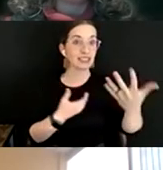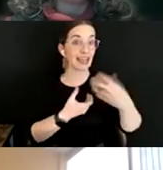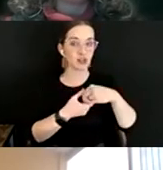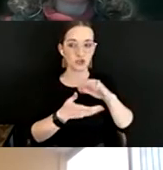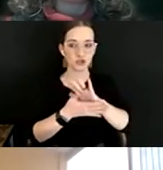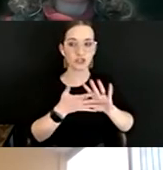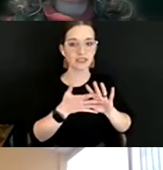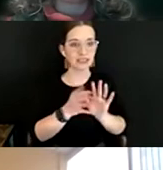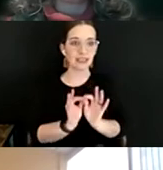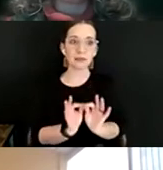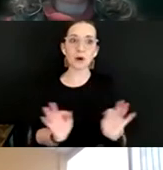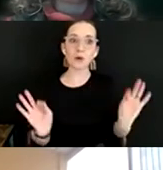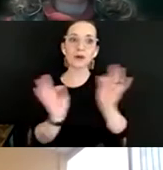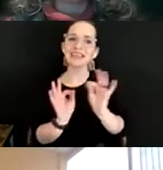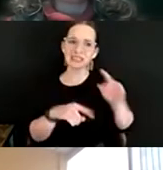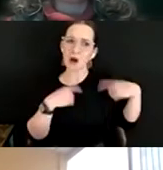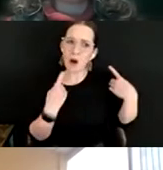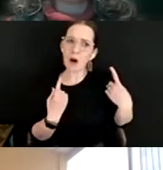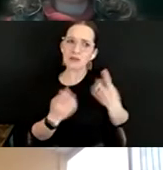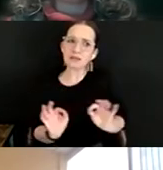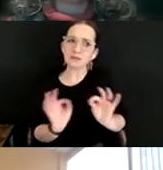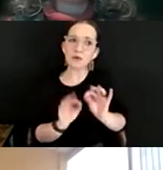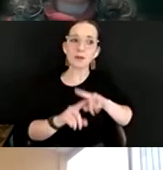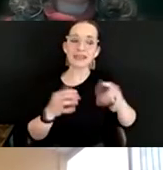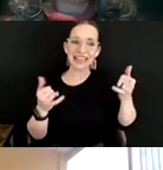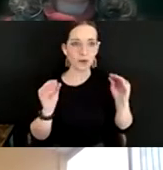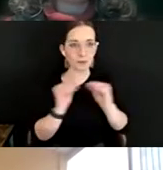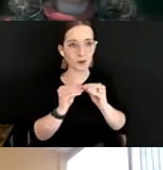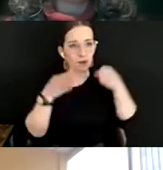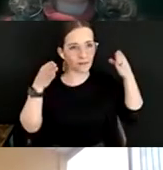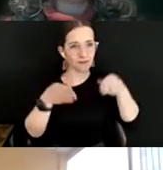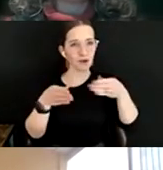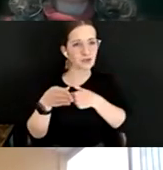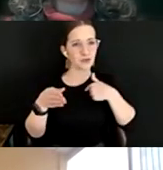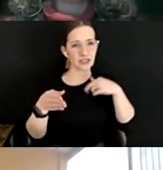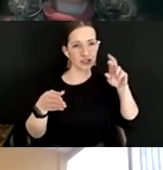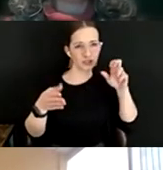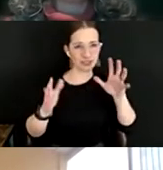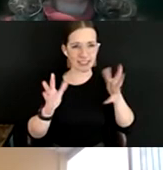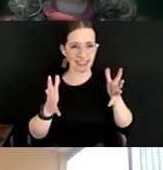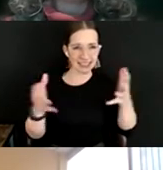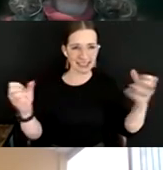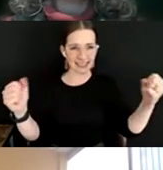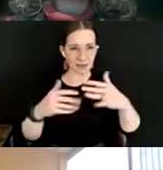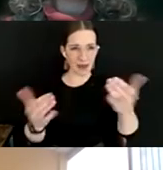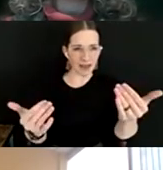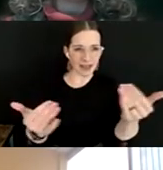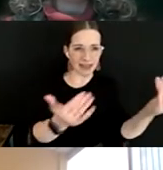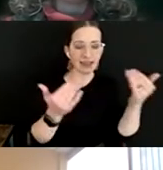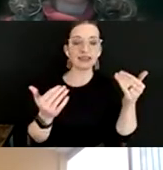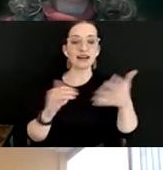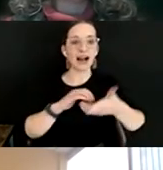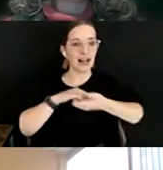and our organization individually, but we're certainly focused on that as we reanimate our venues. And that collaboration